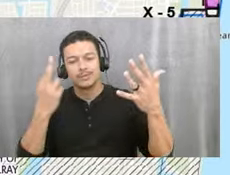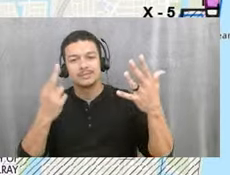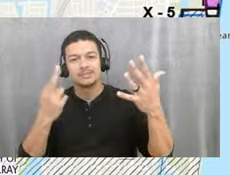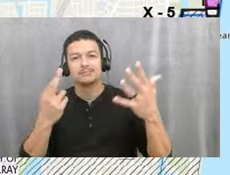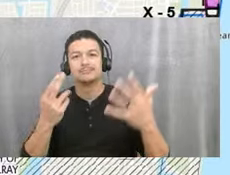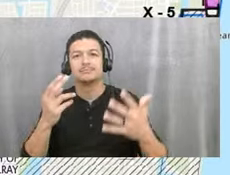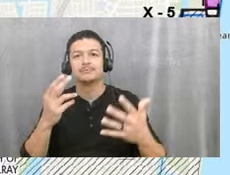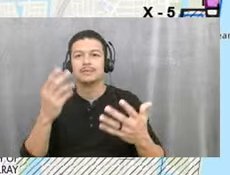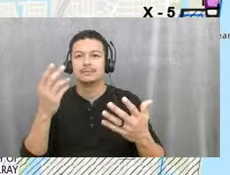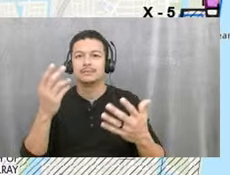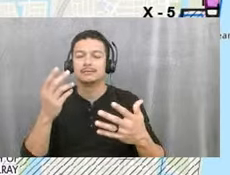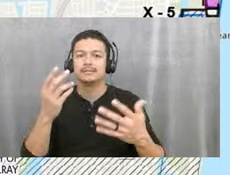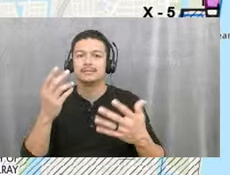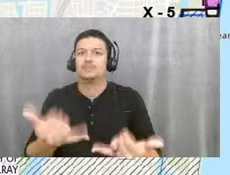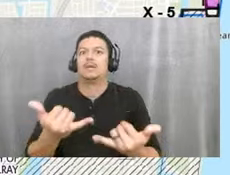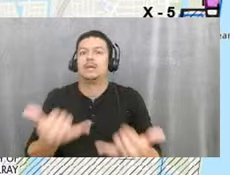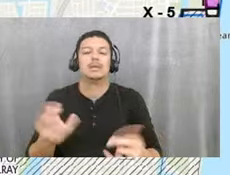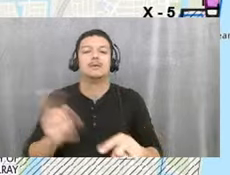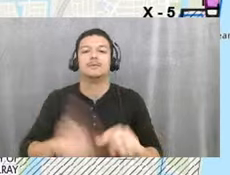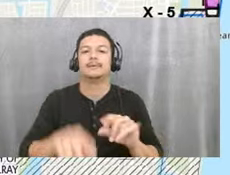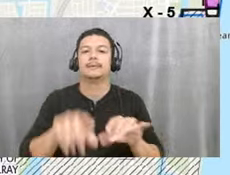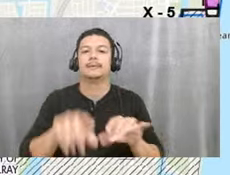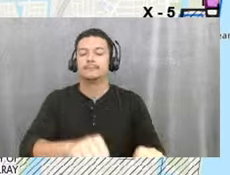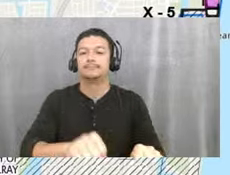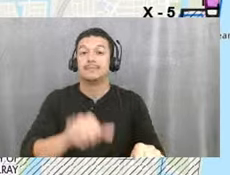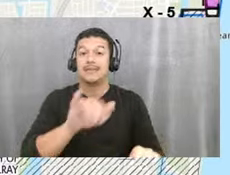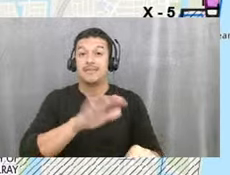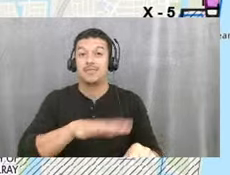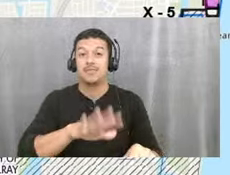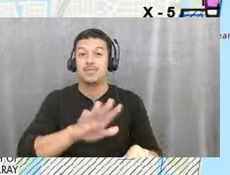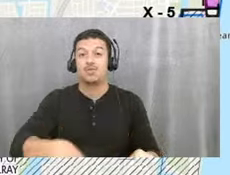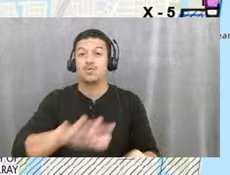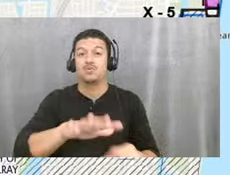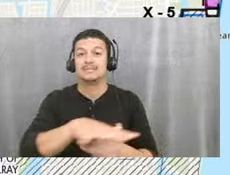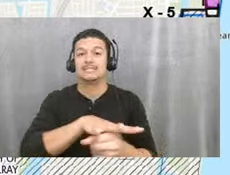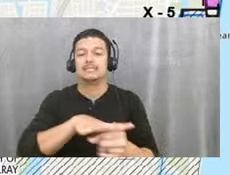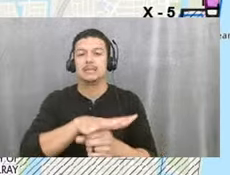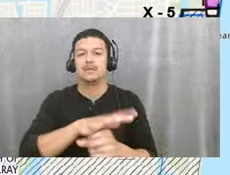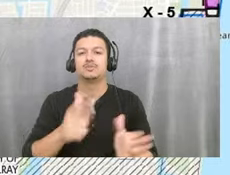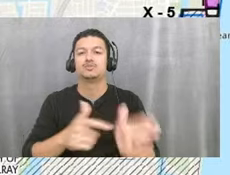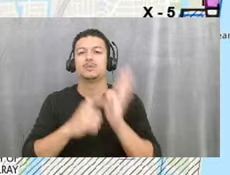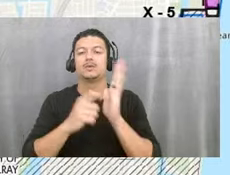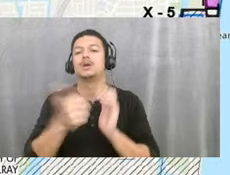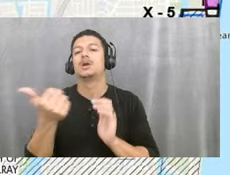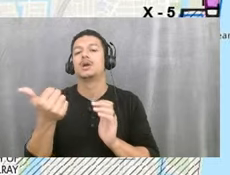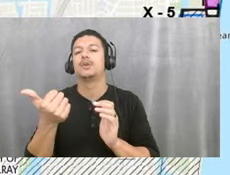method. So these areas would, um, require other means of annexation.